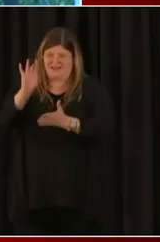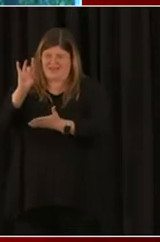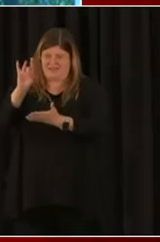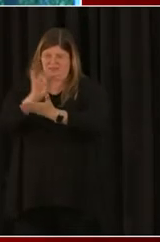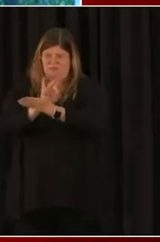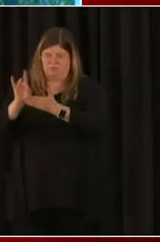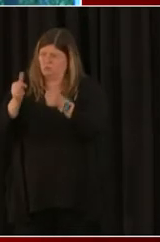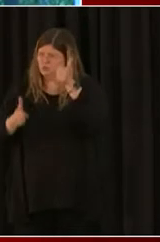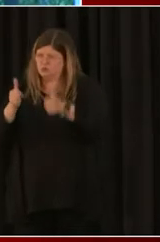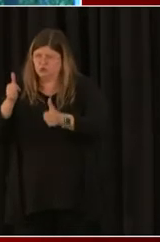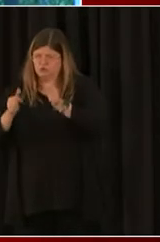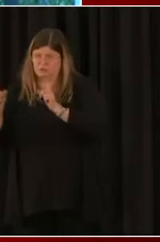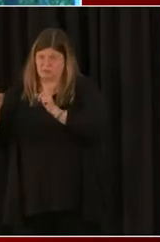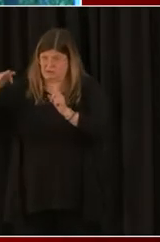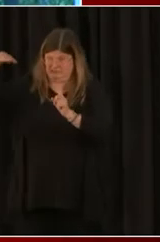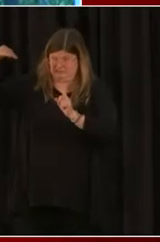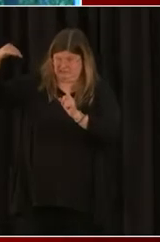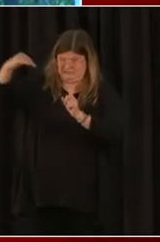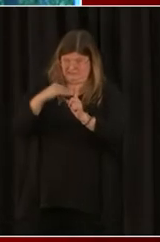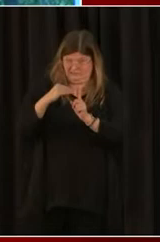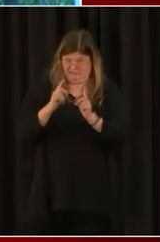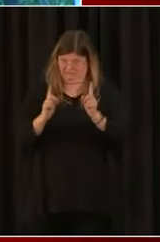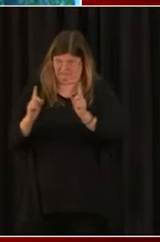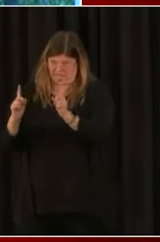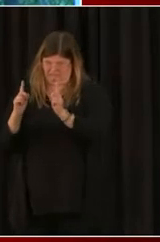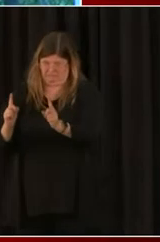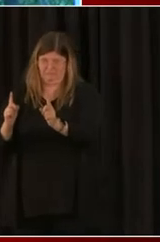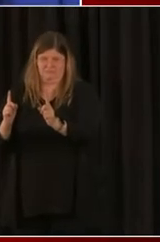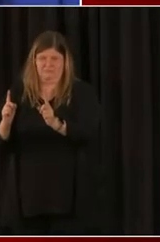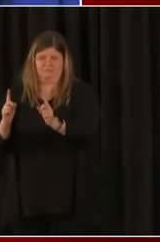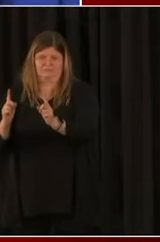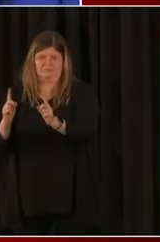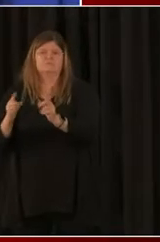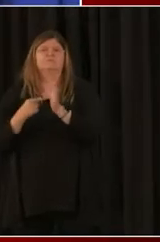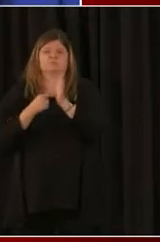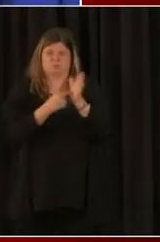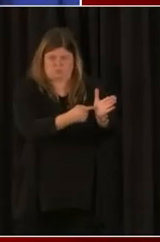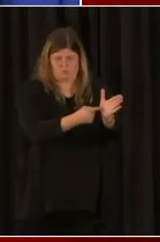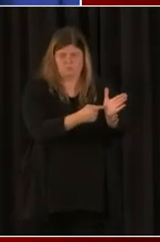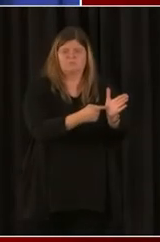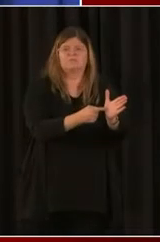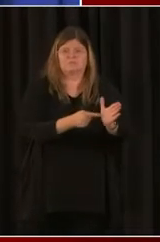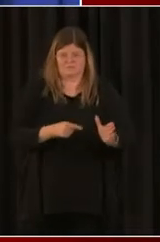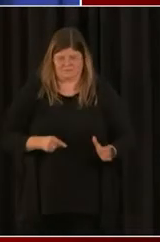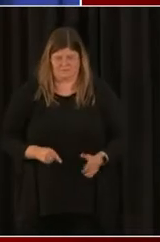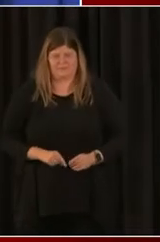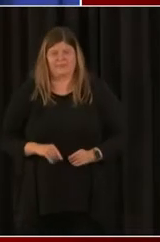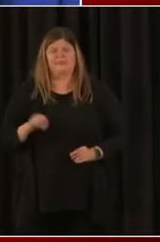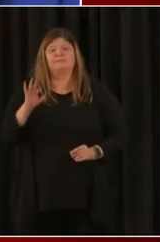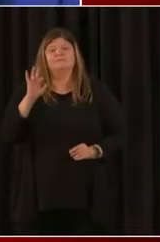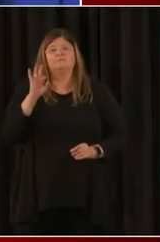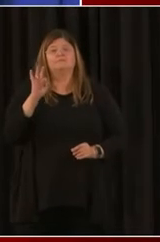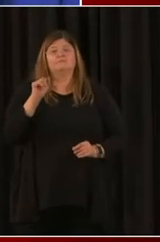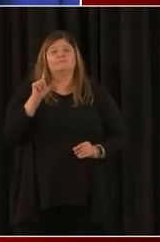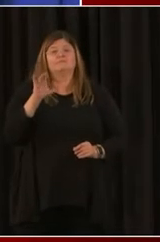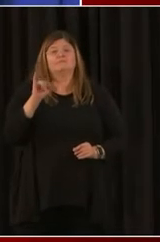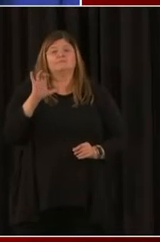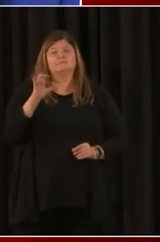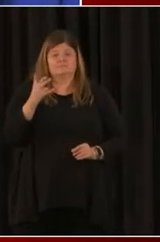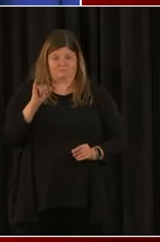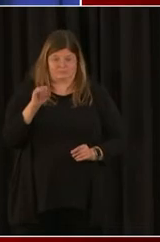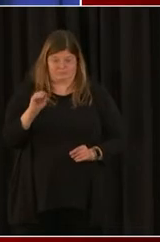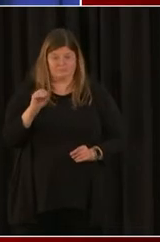important for folks, if they thought about the EIDL advance grant previously, but decided not to do it for